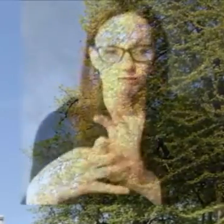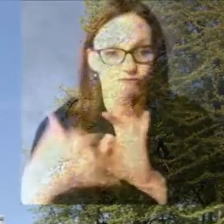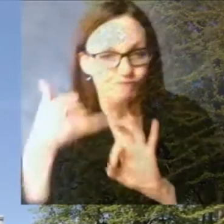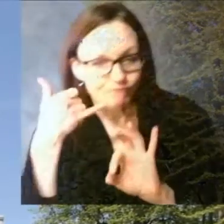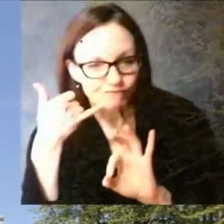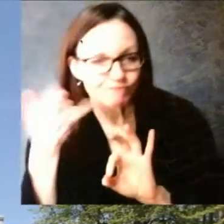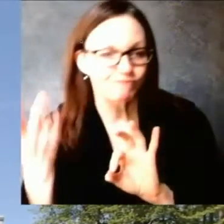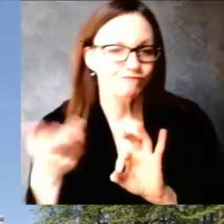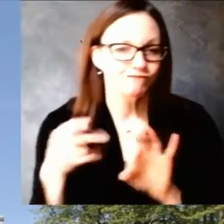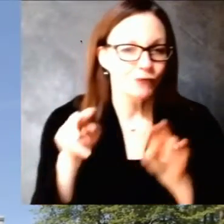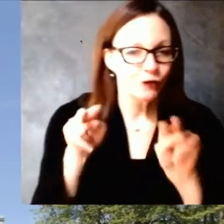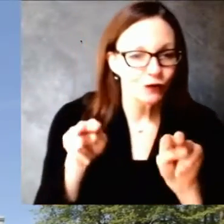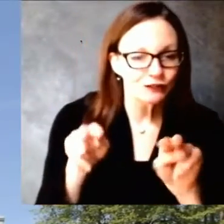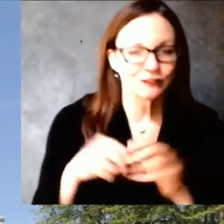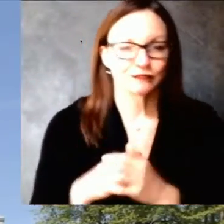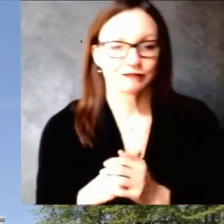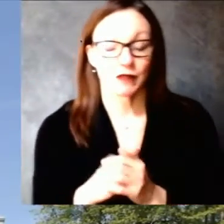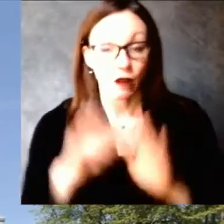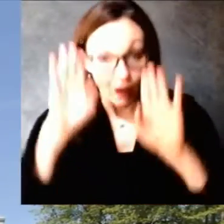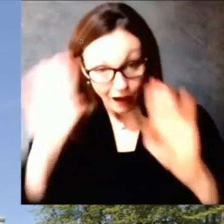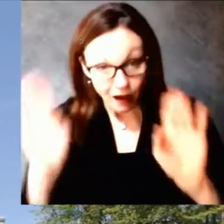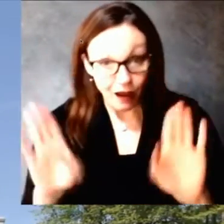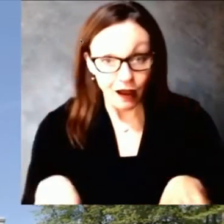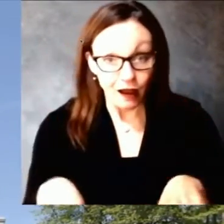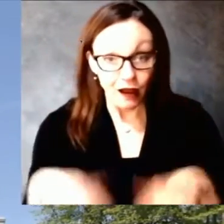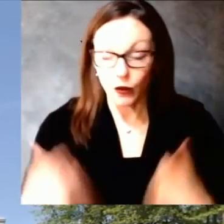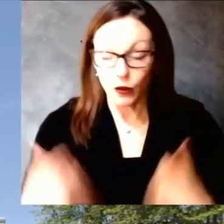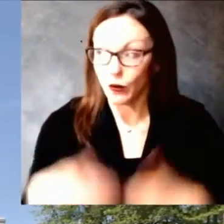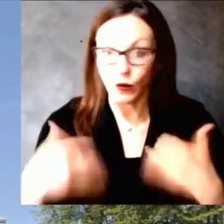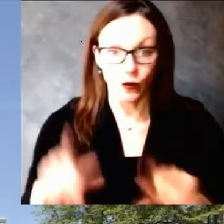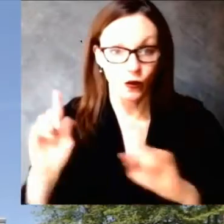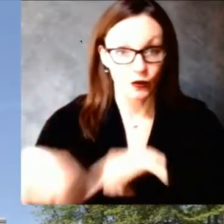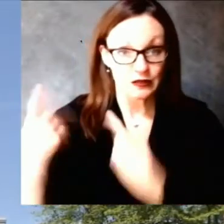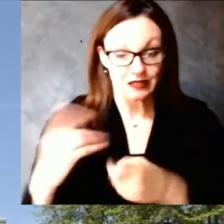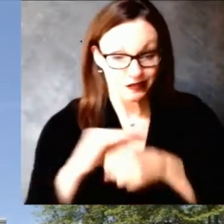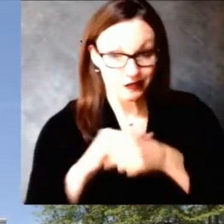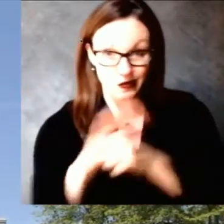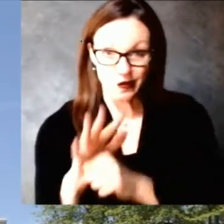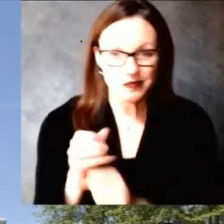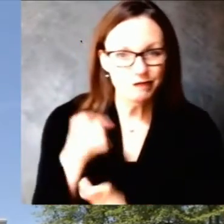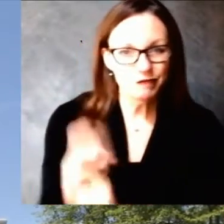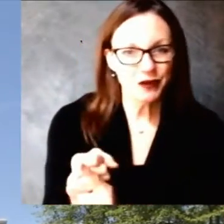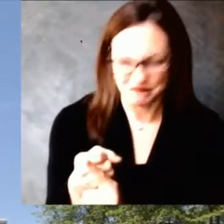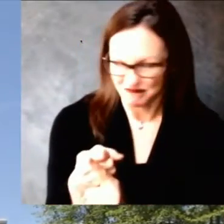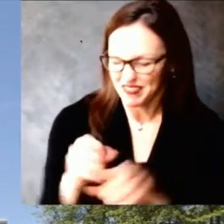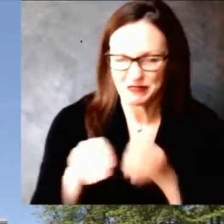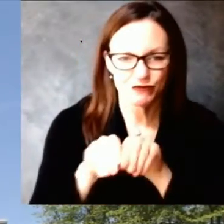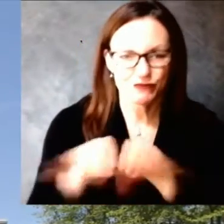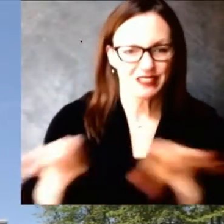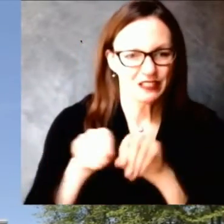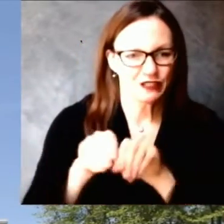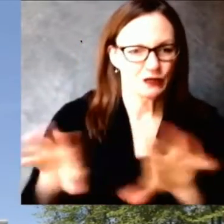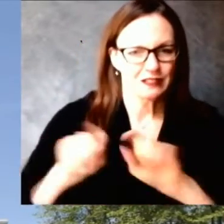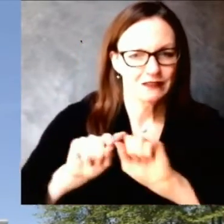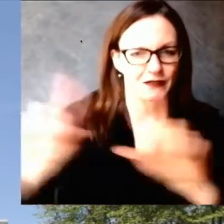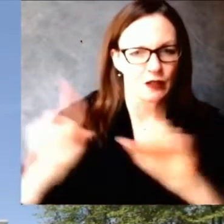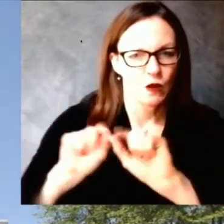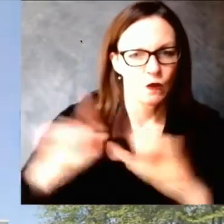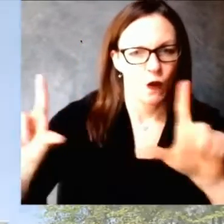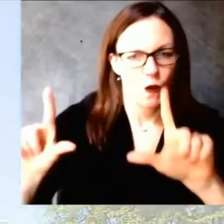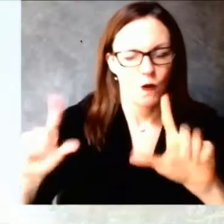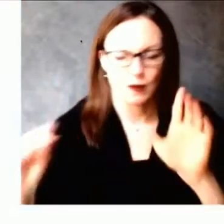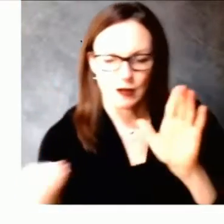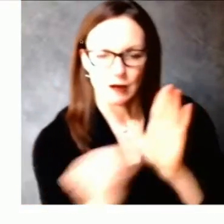pandemic began. It's a Q&A about vaccine and it is being aired live on YouTube. Joining us today are DHS Deputy